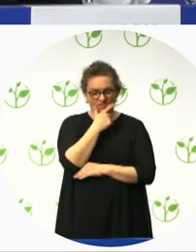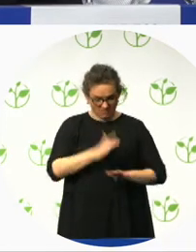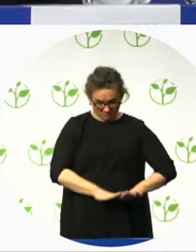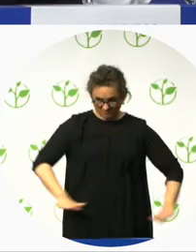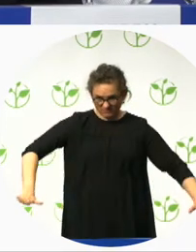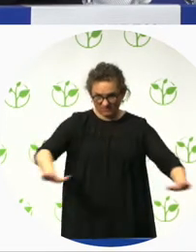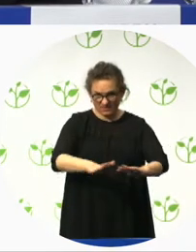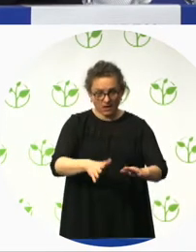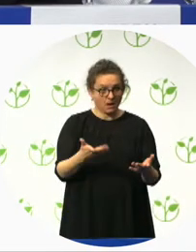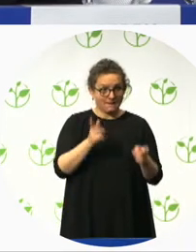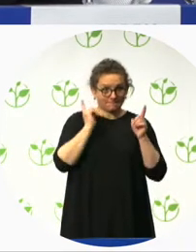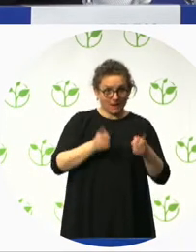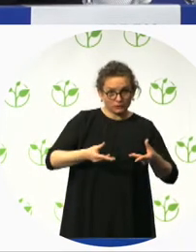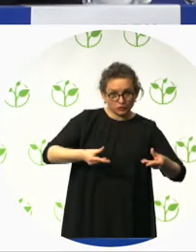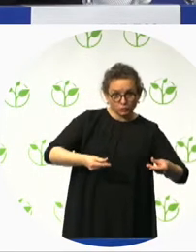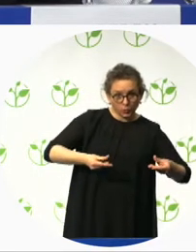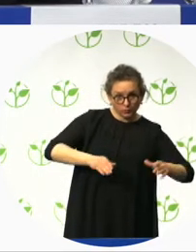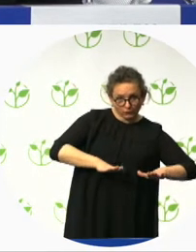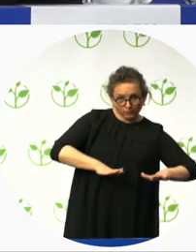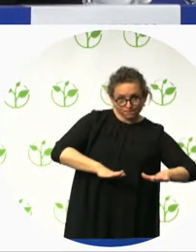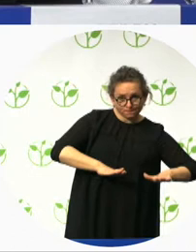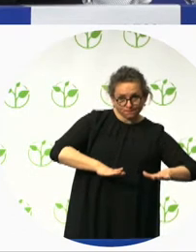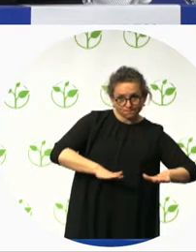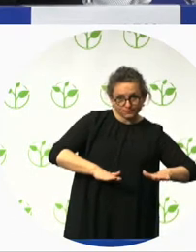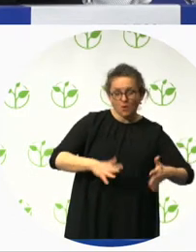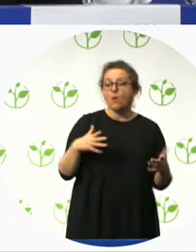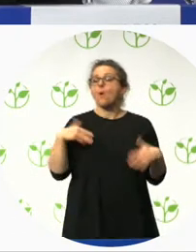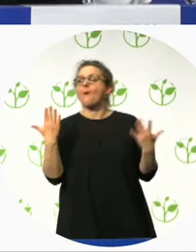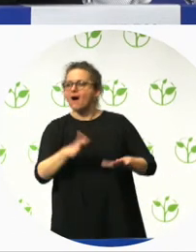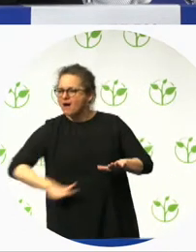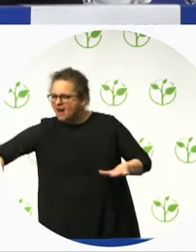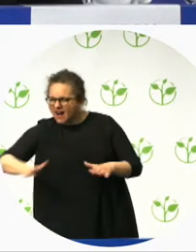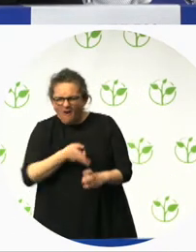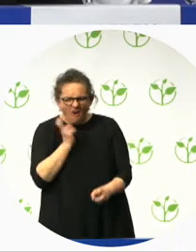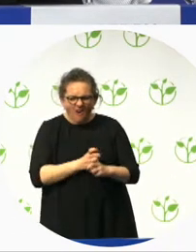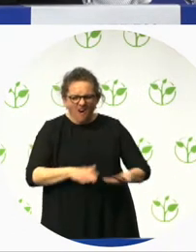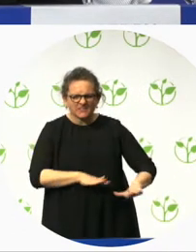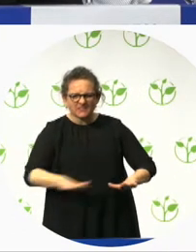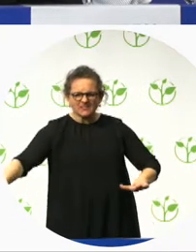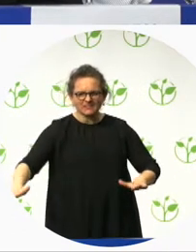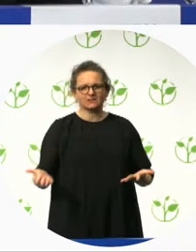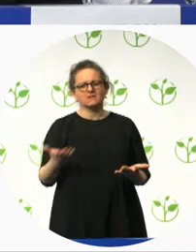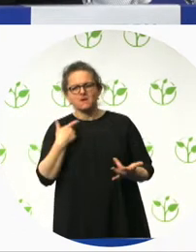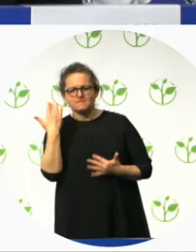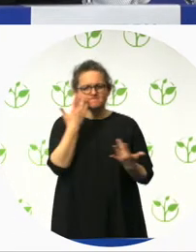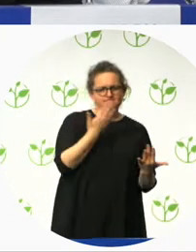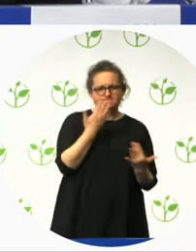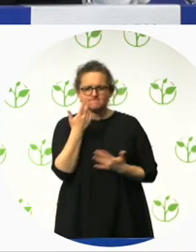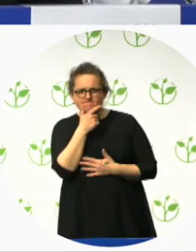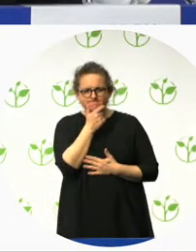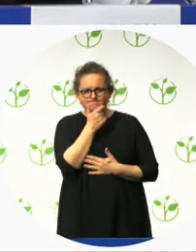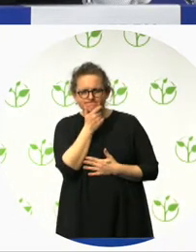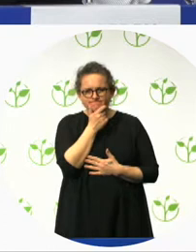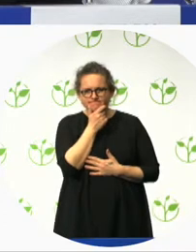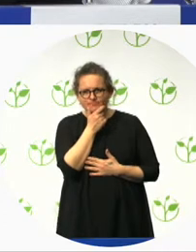surface because they want to compete at a very, very high level. So even in the dugouts we've included extra power outlets because many of them come